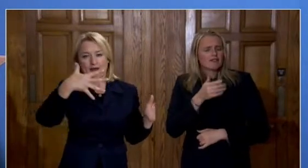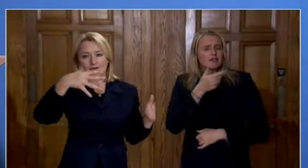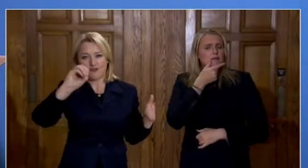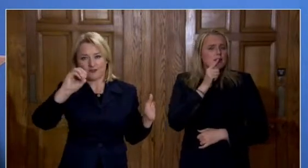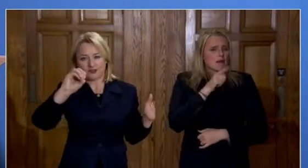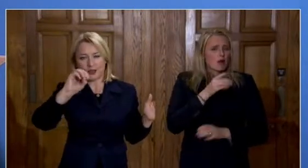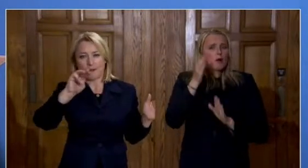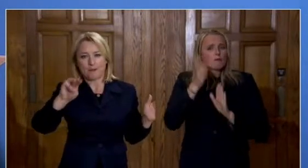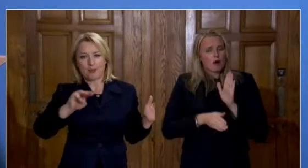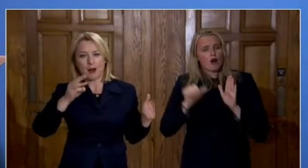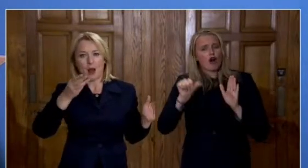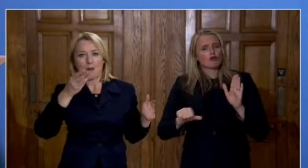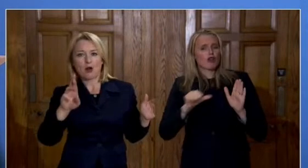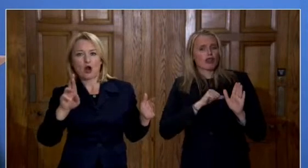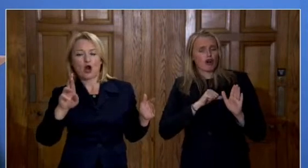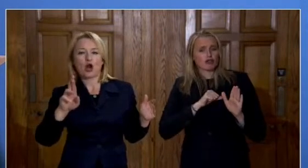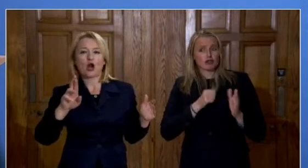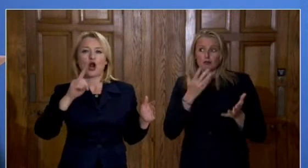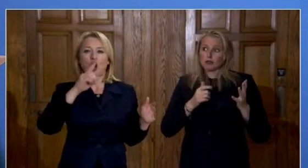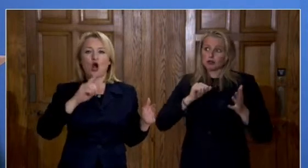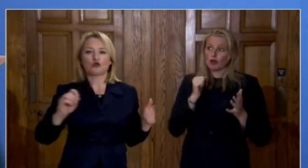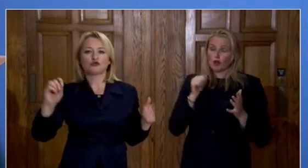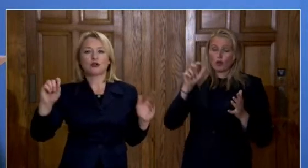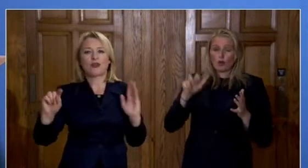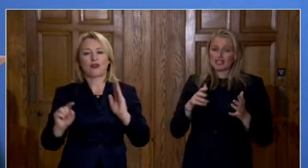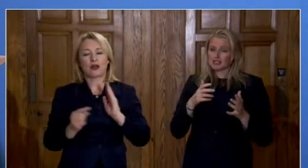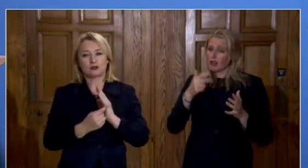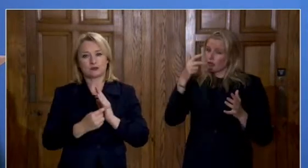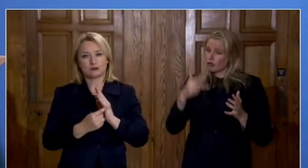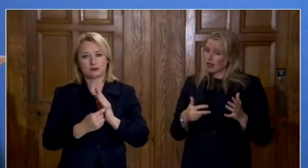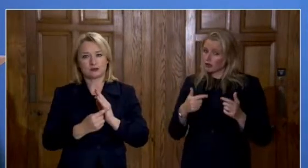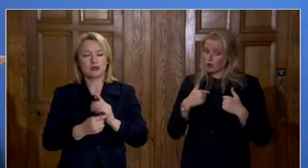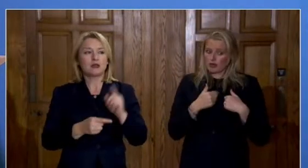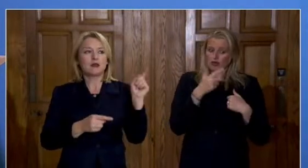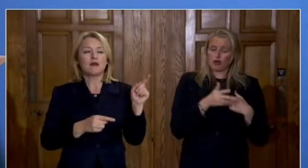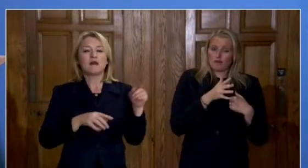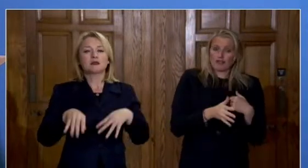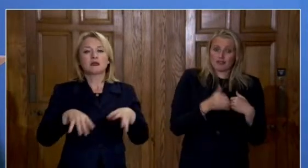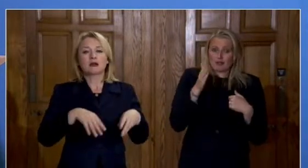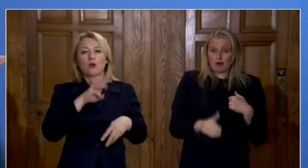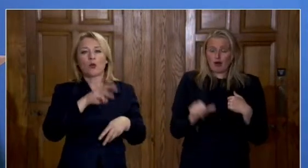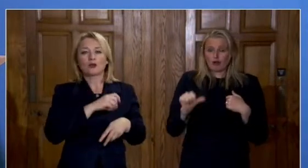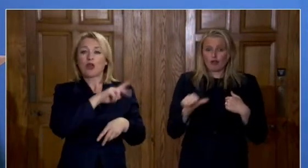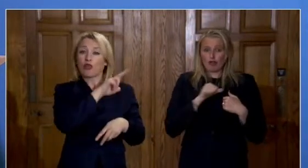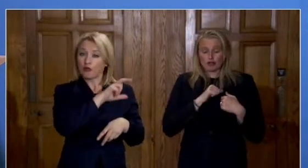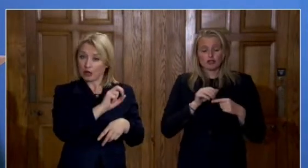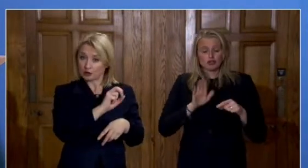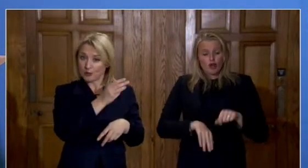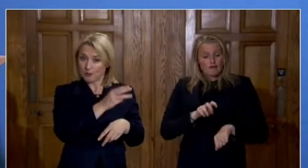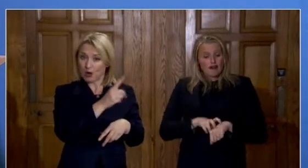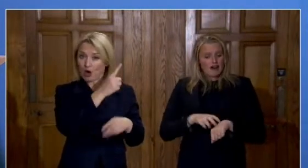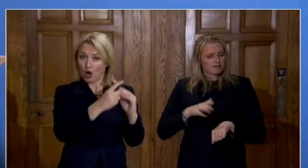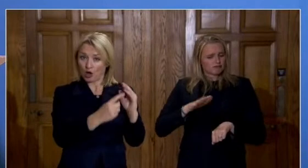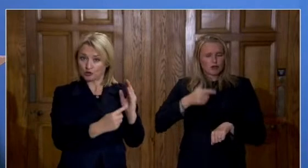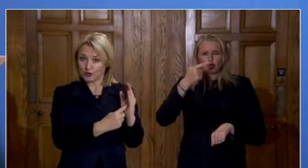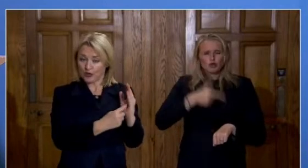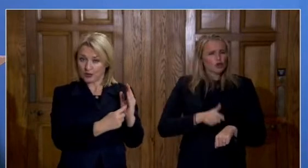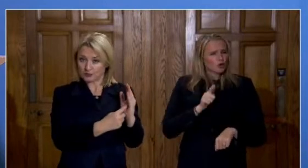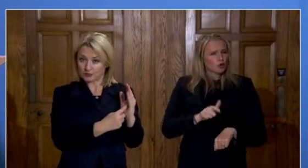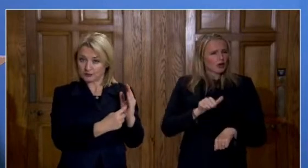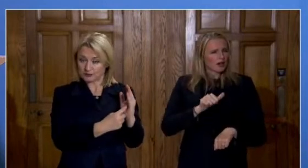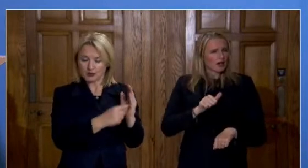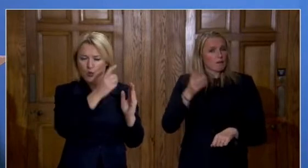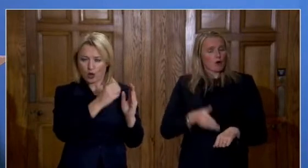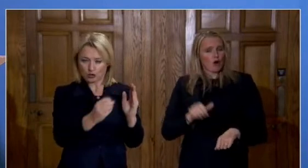thousand um that was compared to scotland and wales who were doing 300 per hundred thousand the republic of ireland were doing about 220